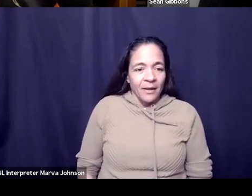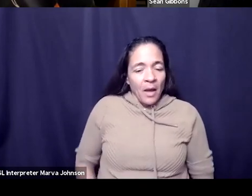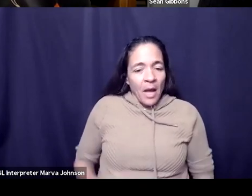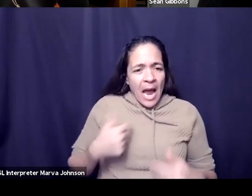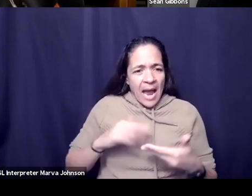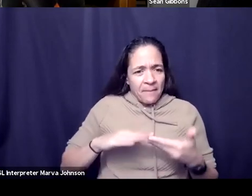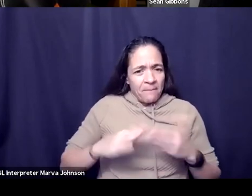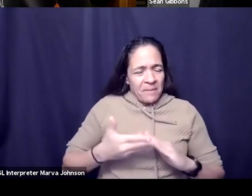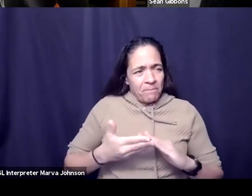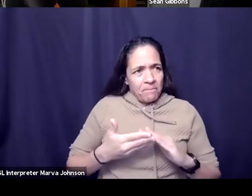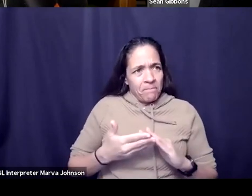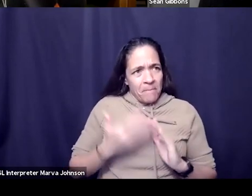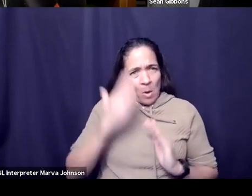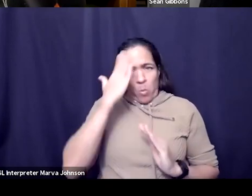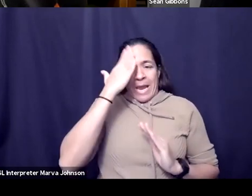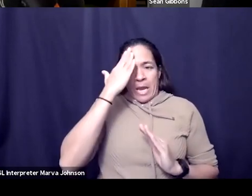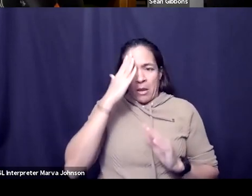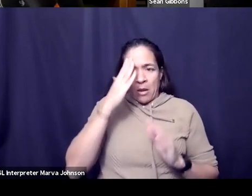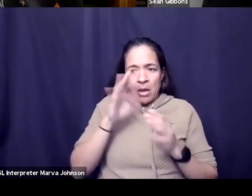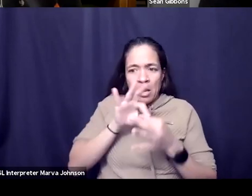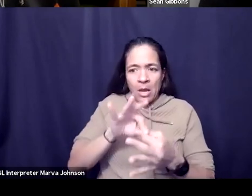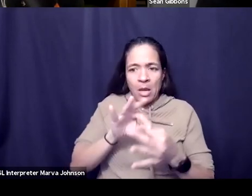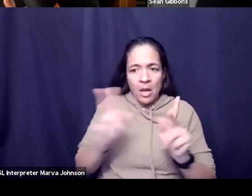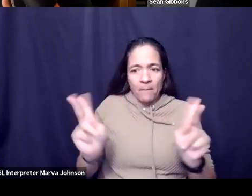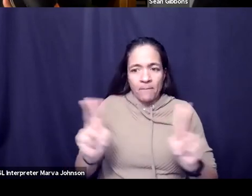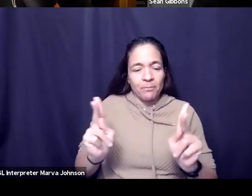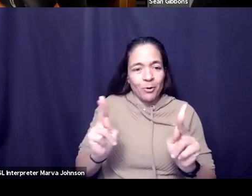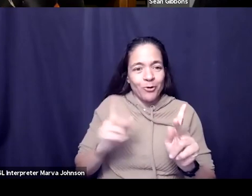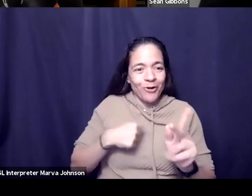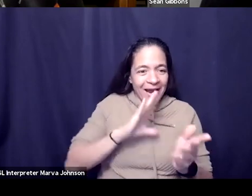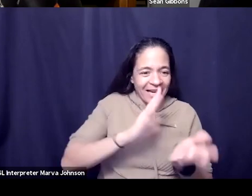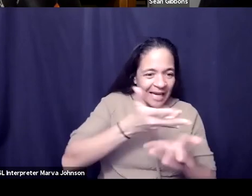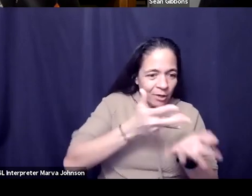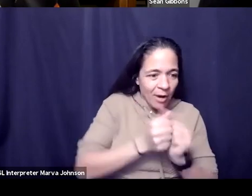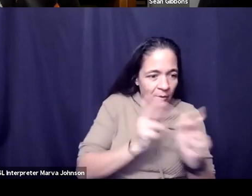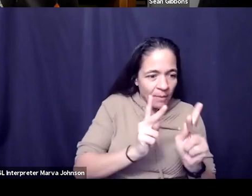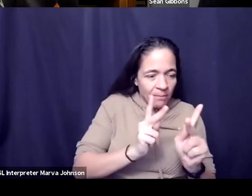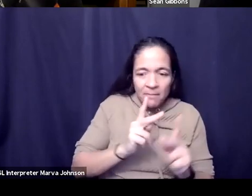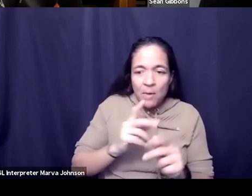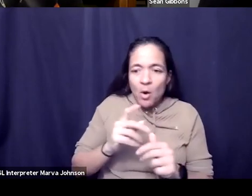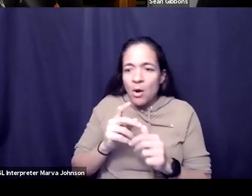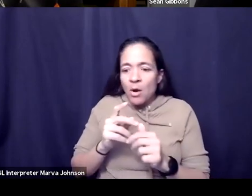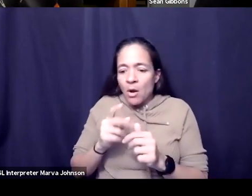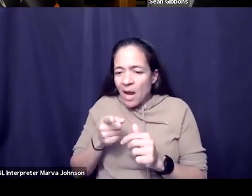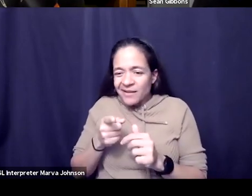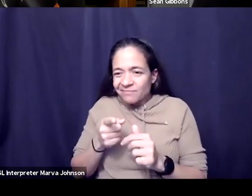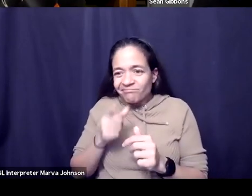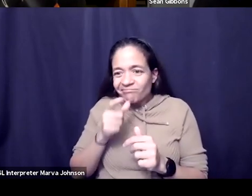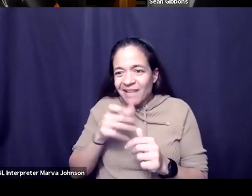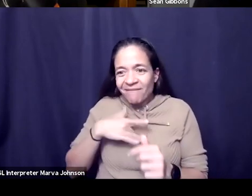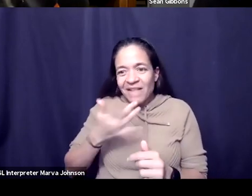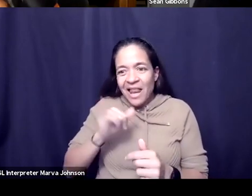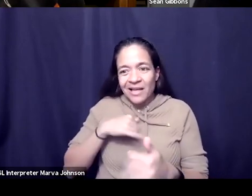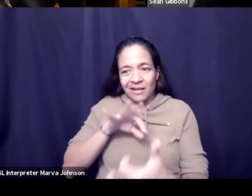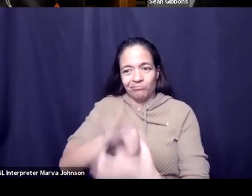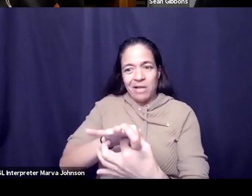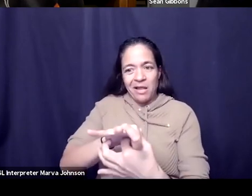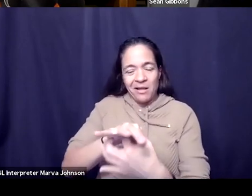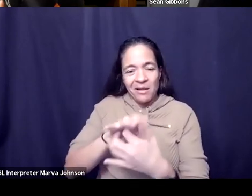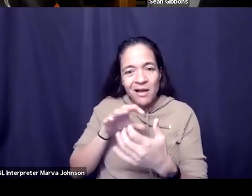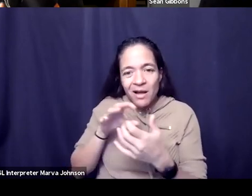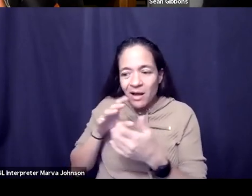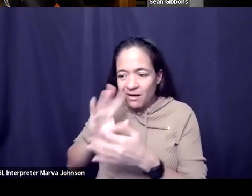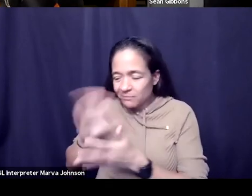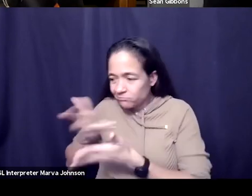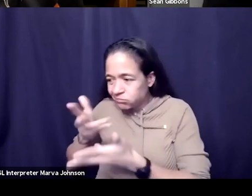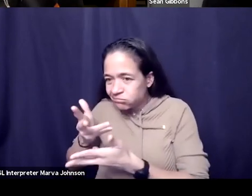people side of things you know uh when i was interacting with people when i wasn't when i felt like a part of something and when i wasn't and through this one